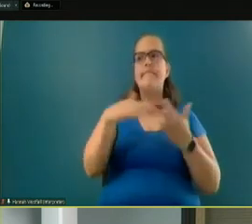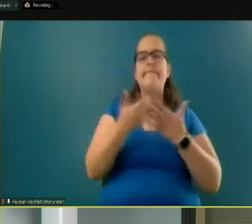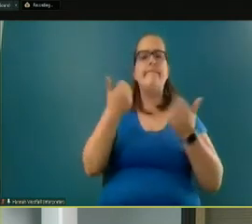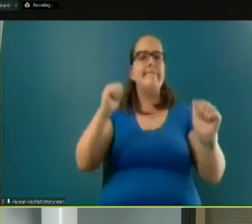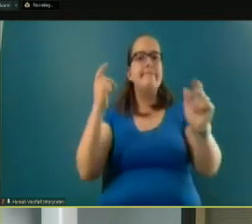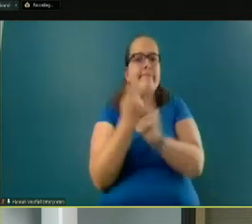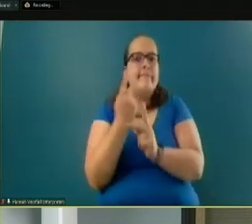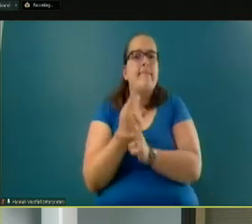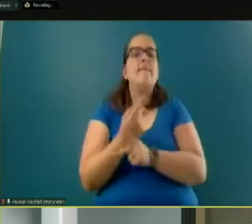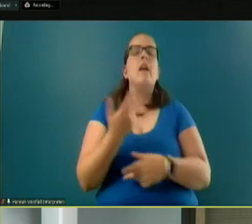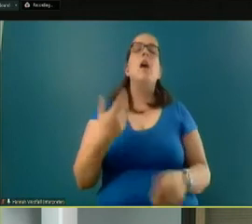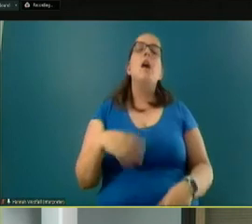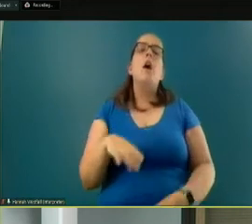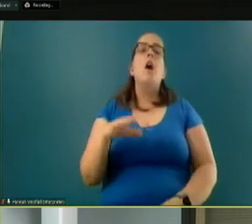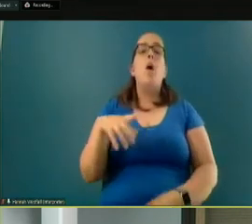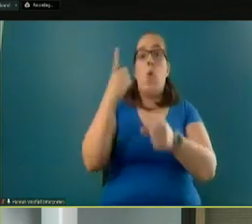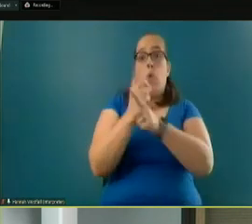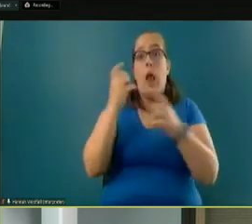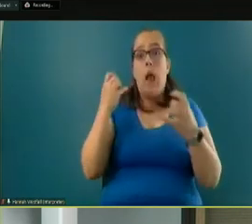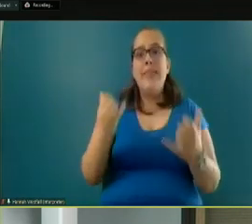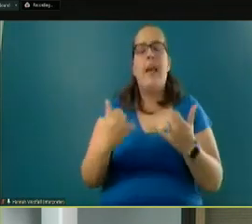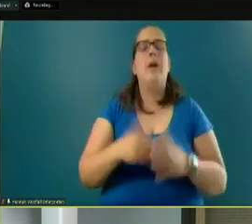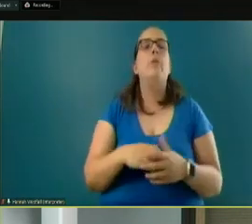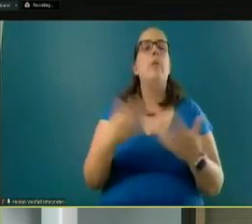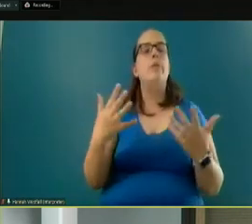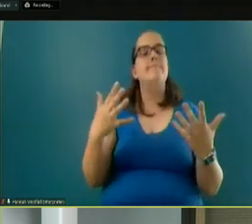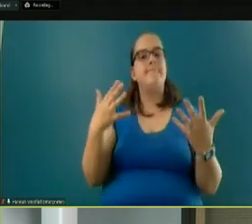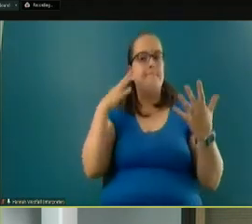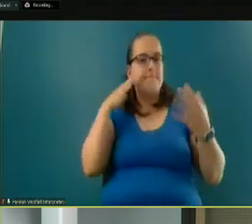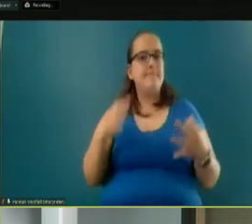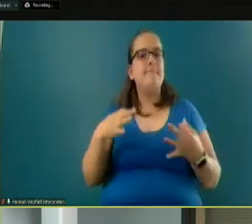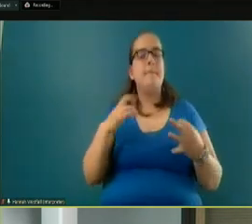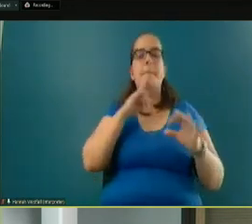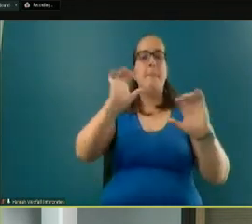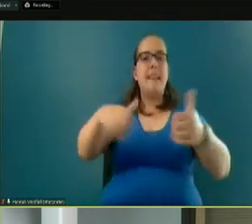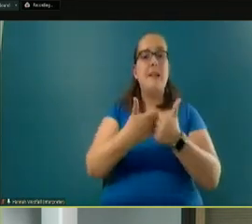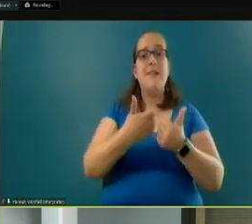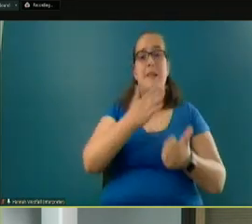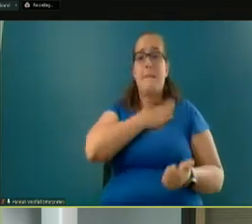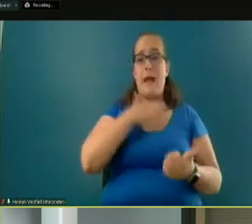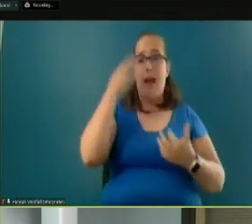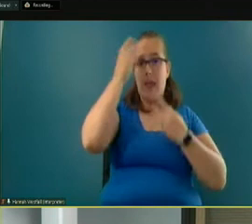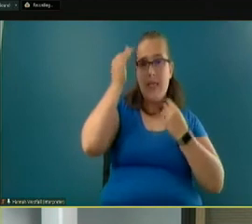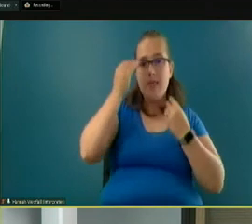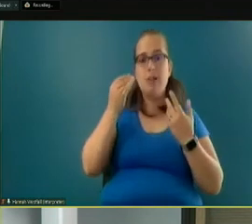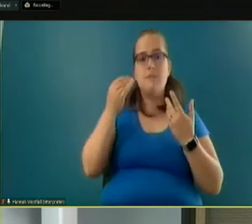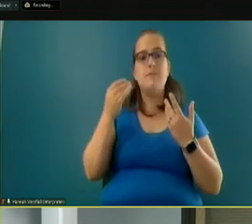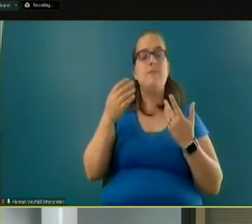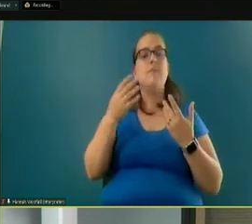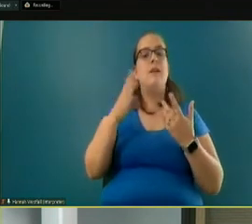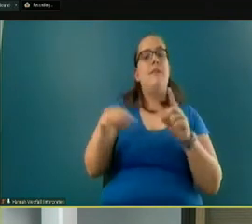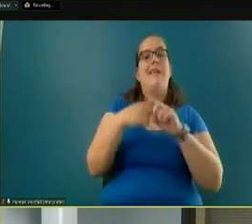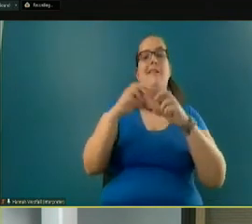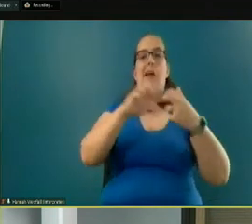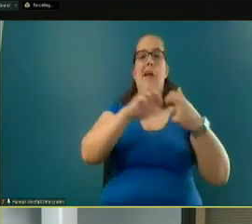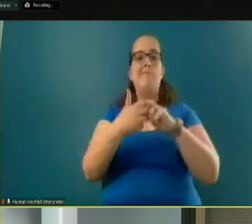right now. Certainly, it's challenged my thinking about the problems that are